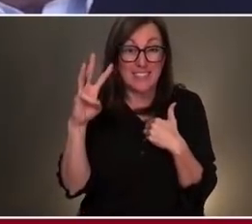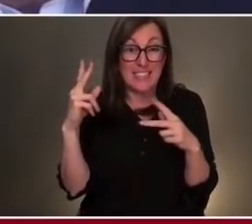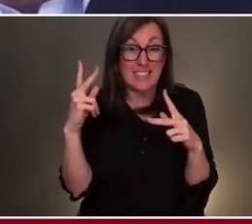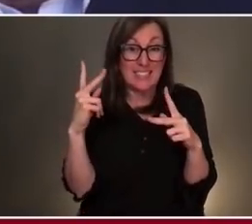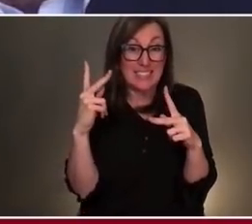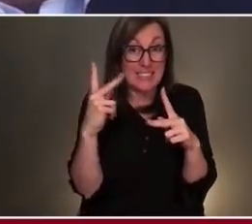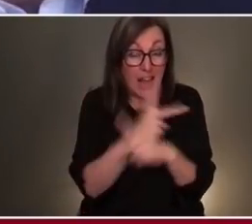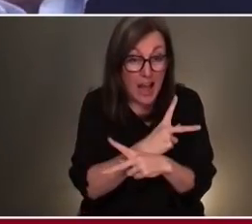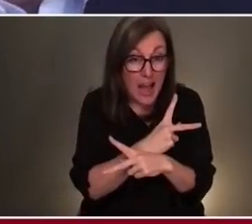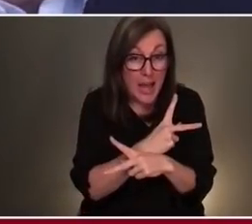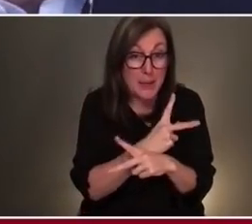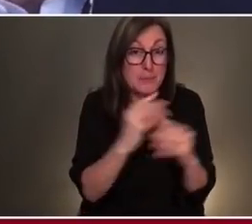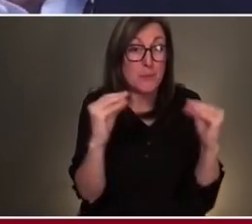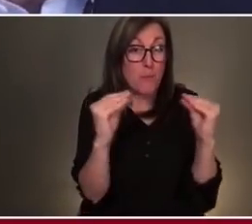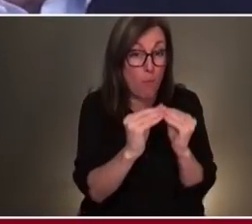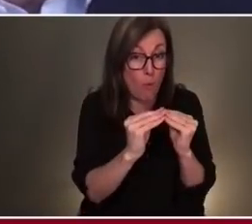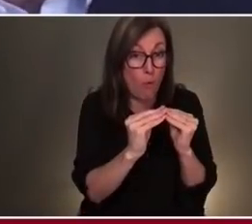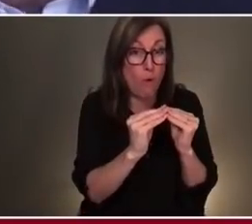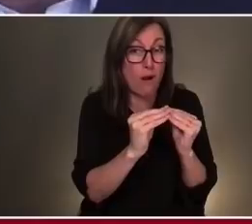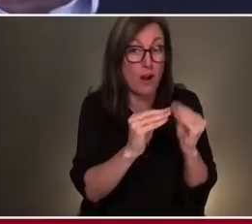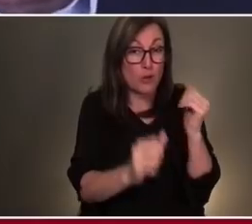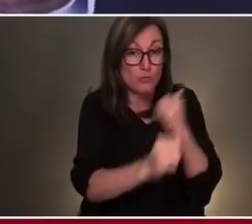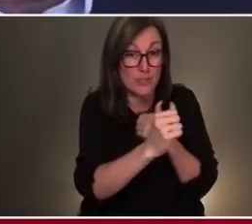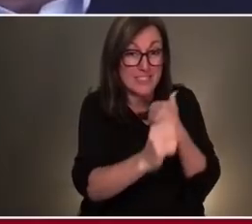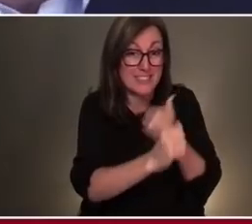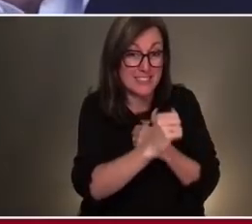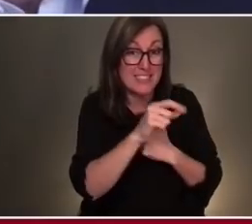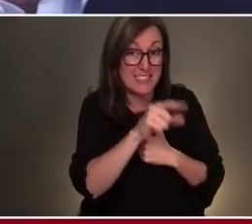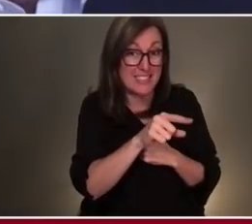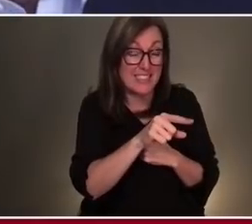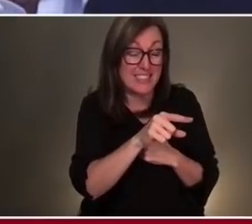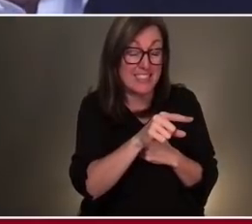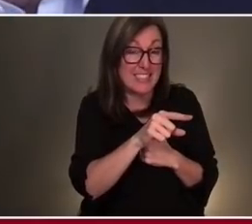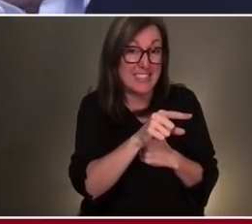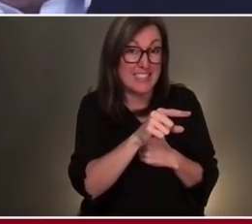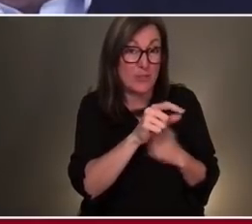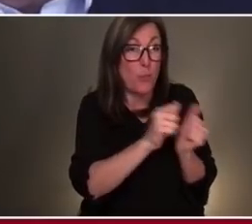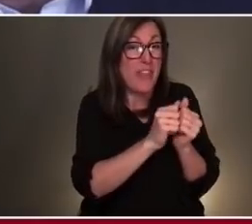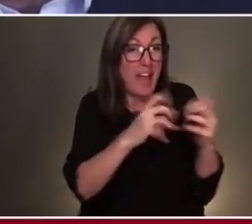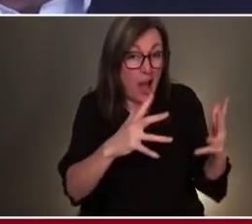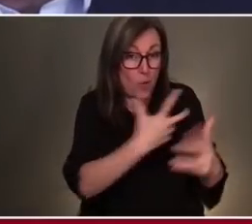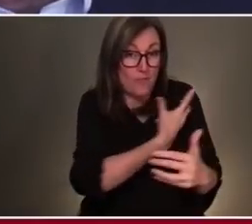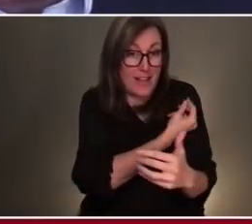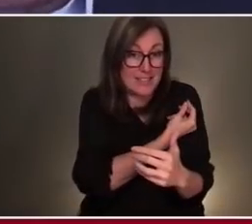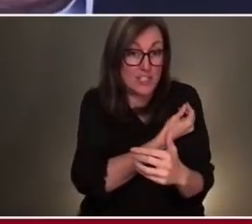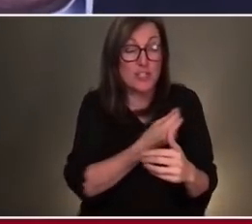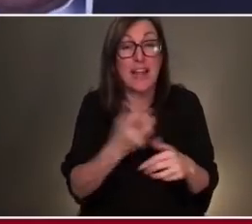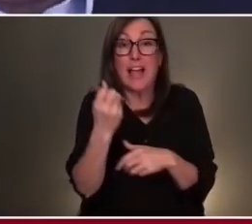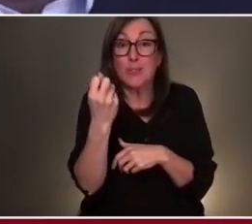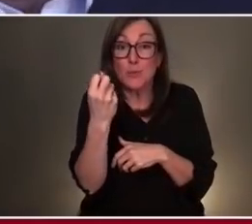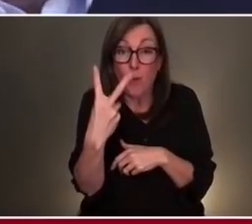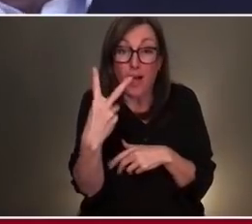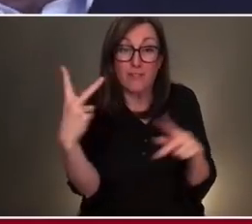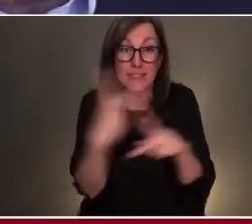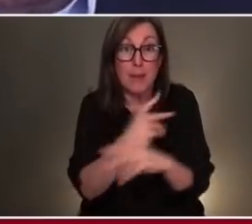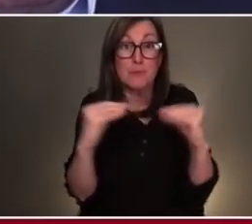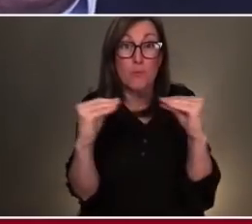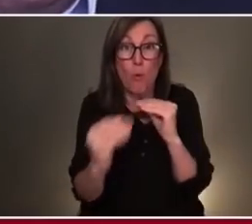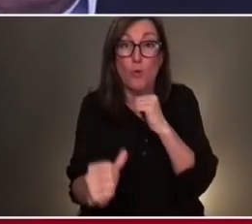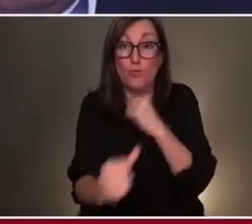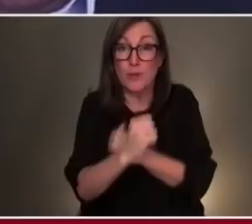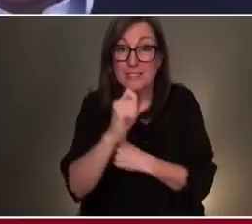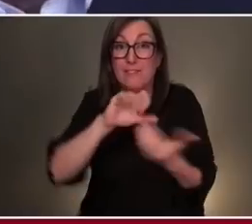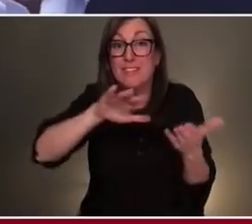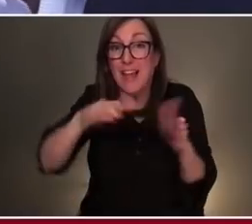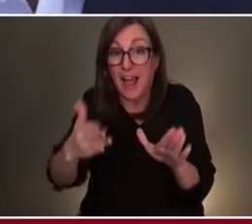vaccinated. You have a 12-fold increase of dying if you're not vaccinated. So we have to reassure the willing that they're doing the right